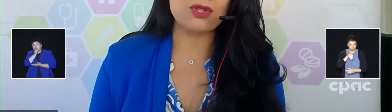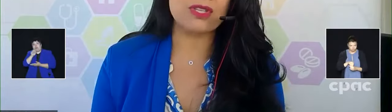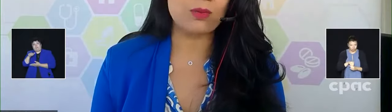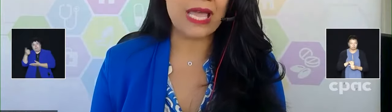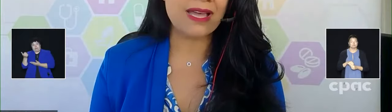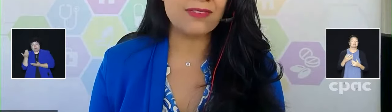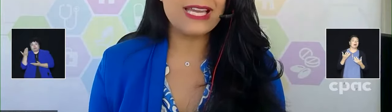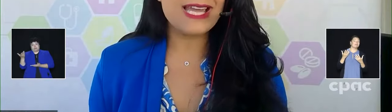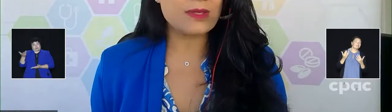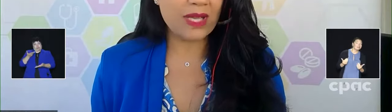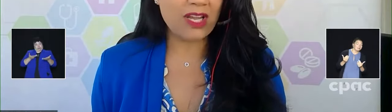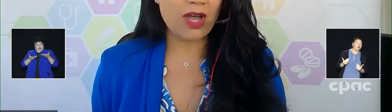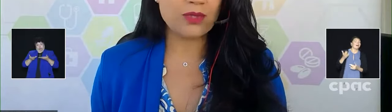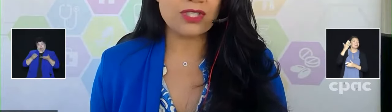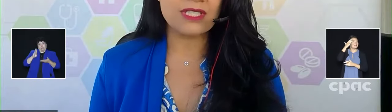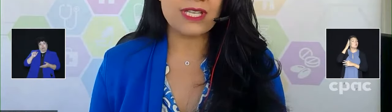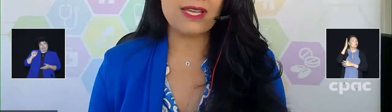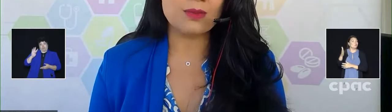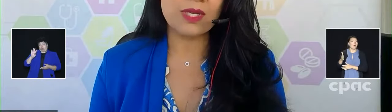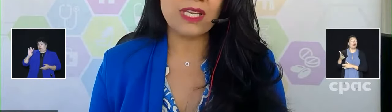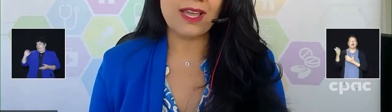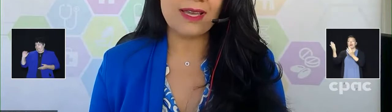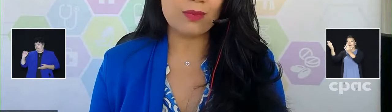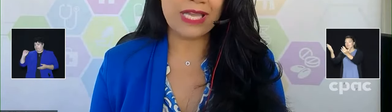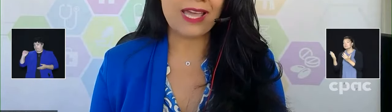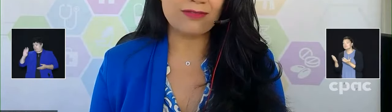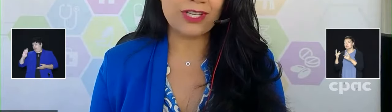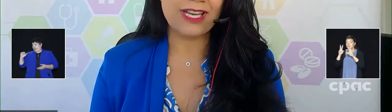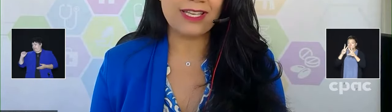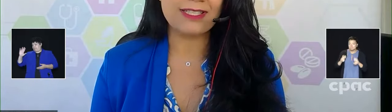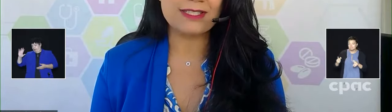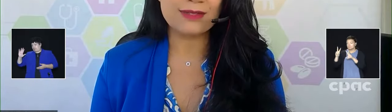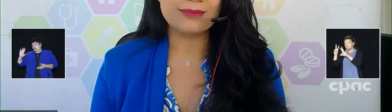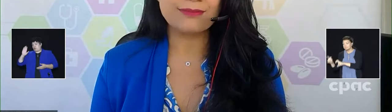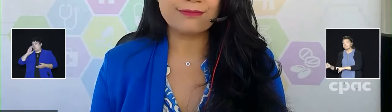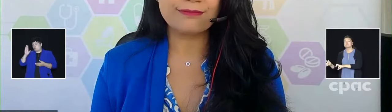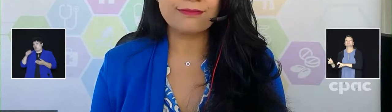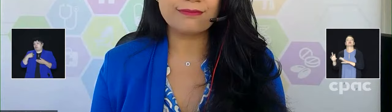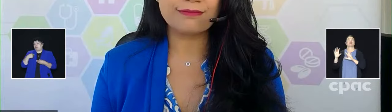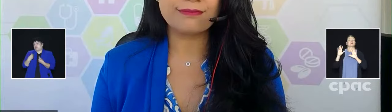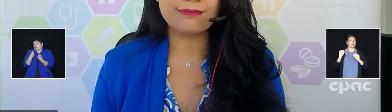those to make sure that we have as many options as we can for Canadians.